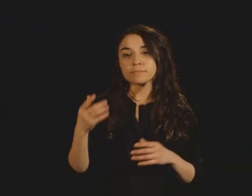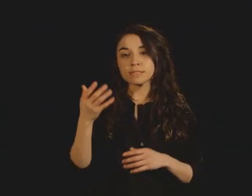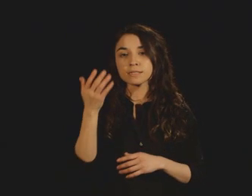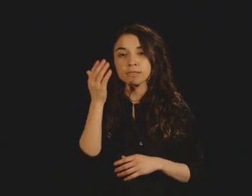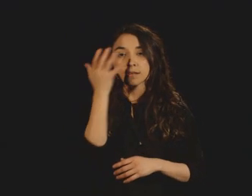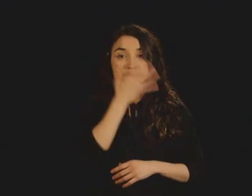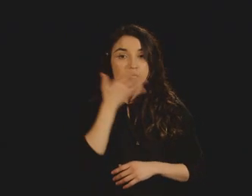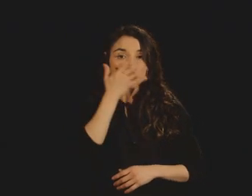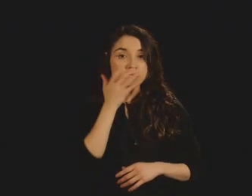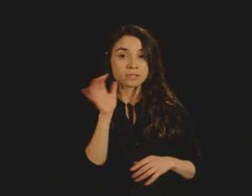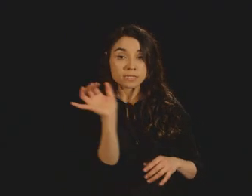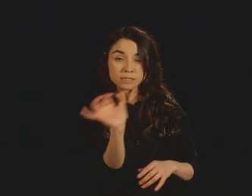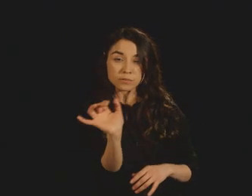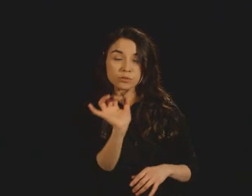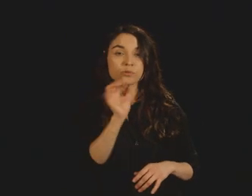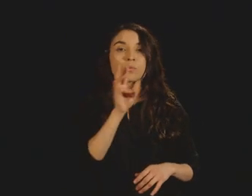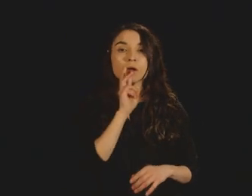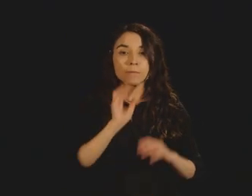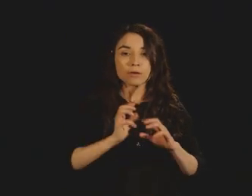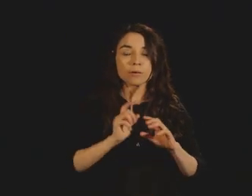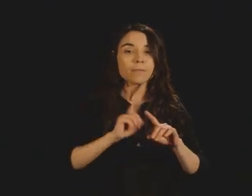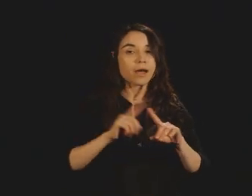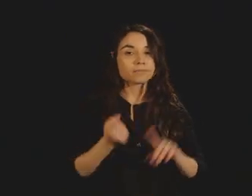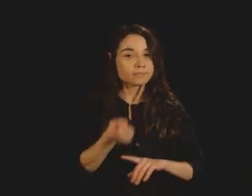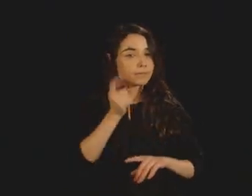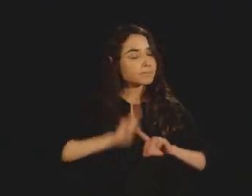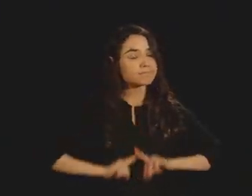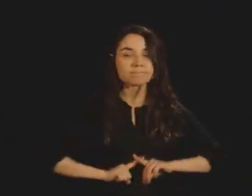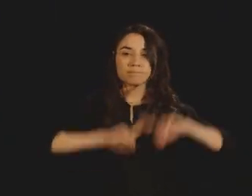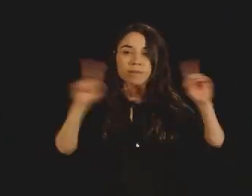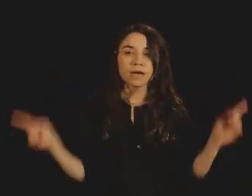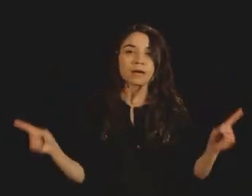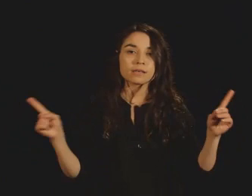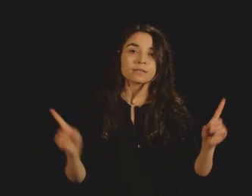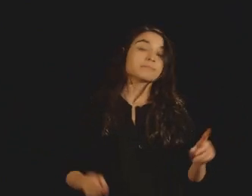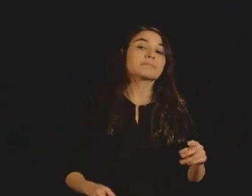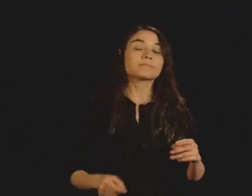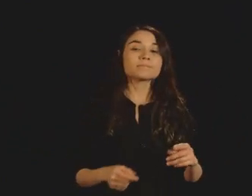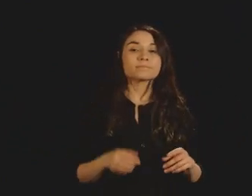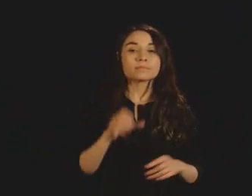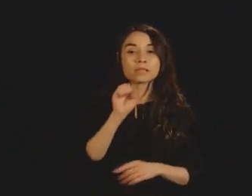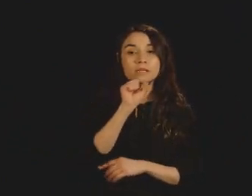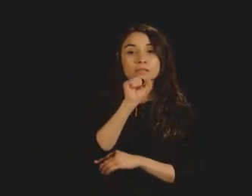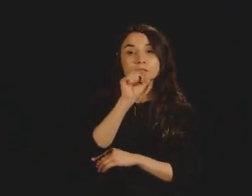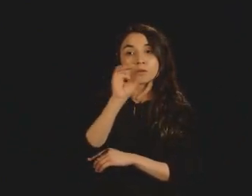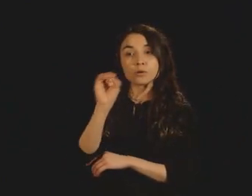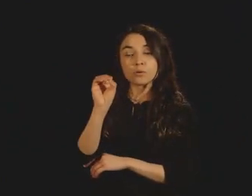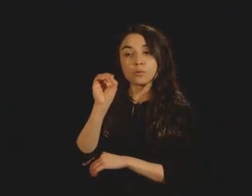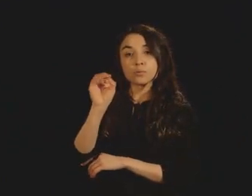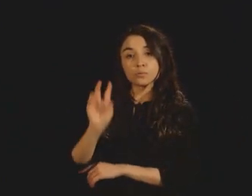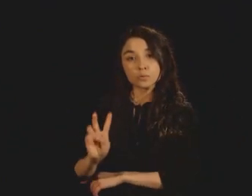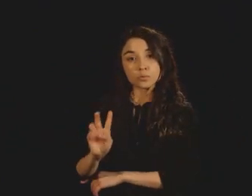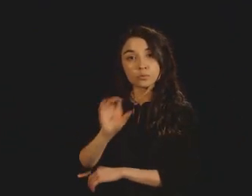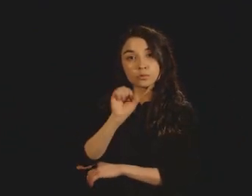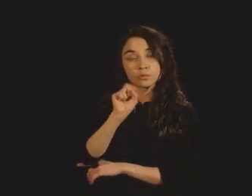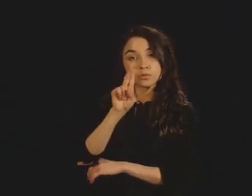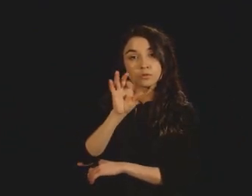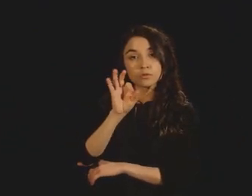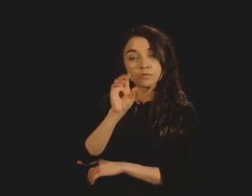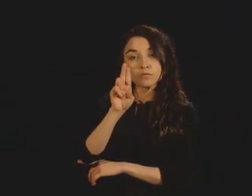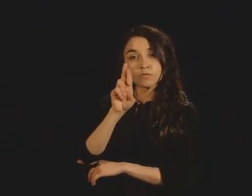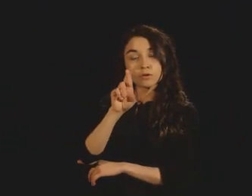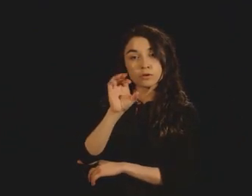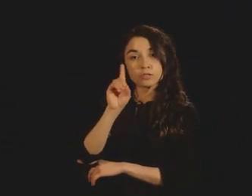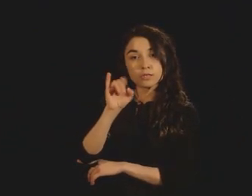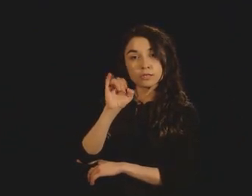very pungent, it's very toxic. And where does it come from? Well, it comes from volcanoes, came